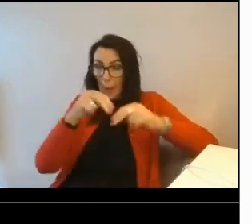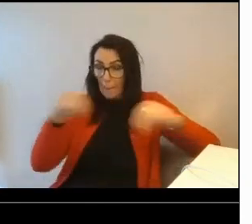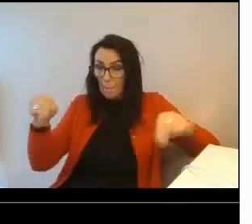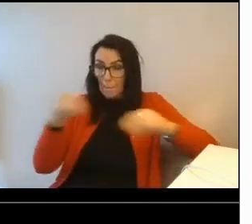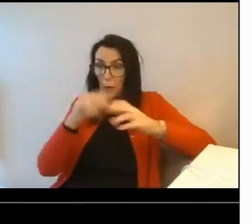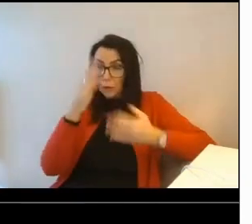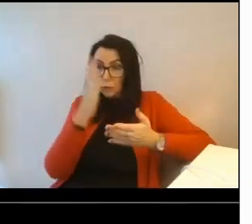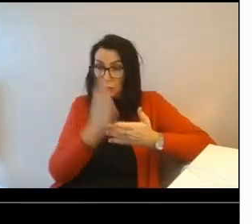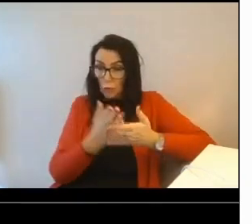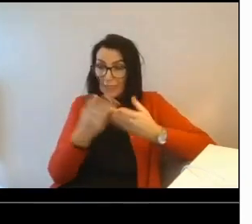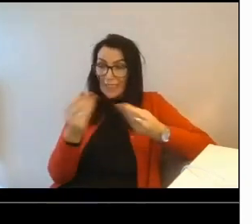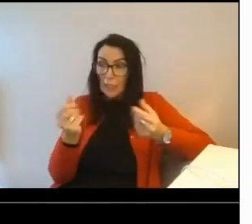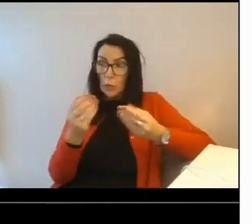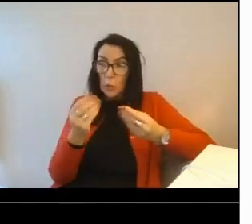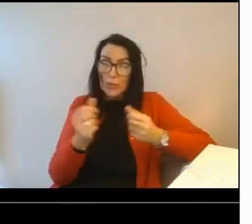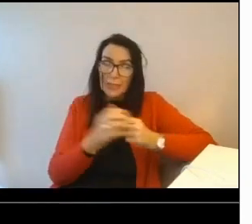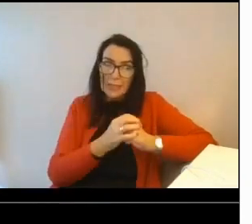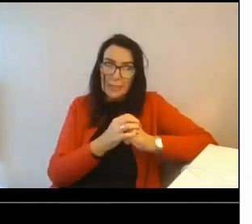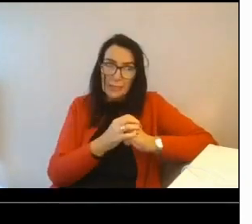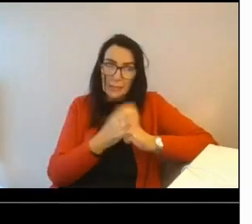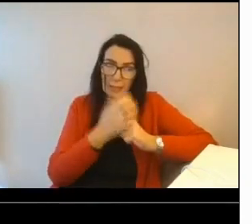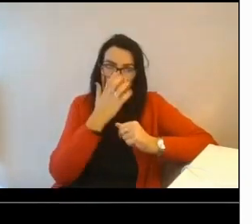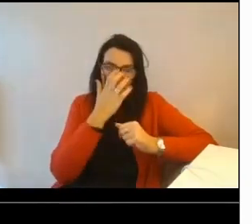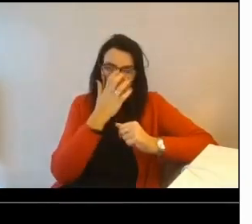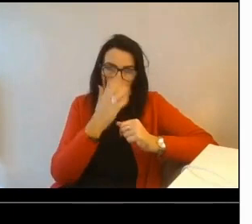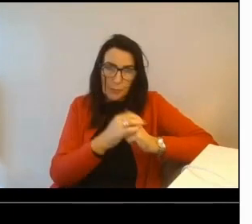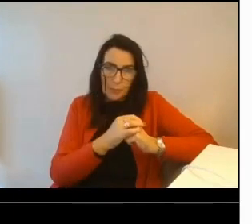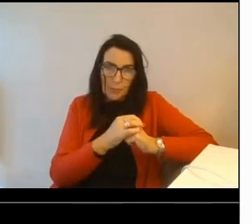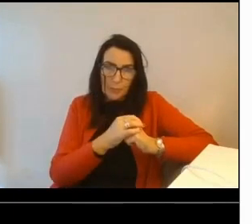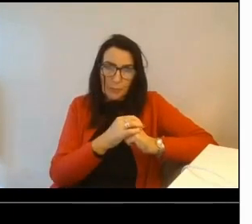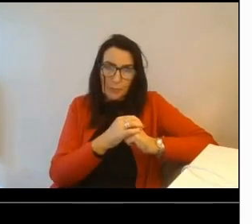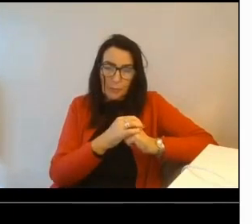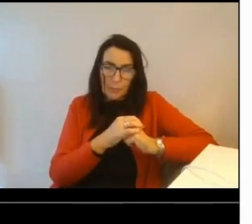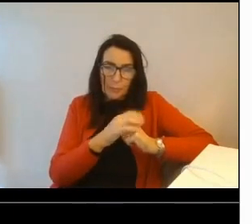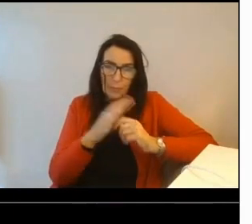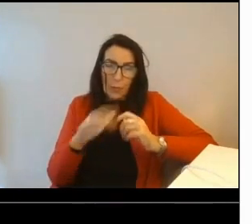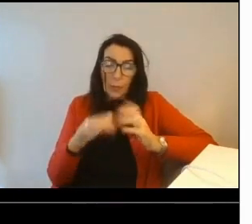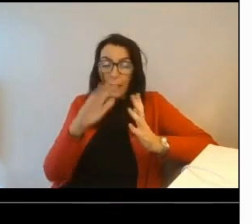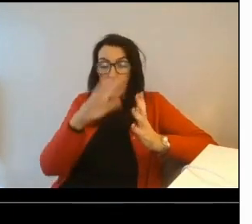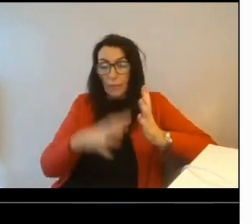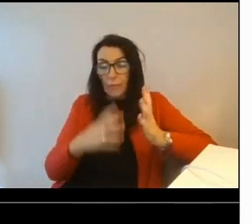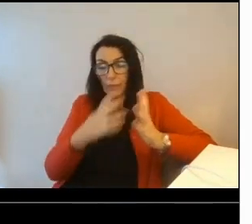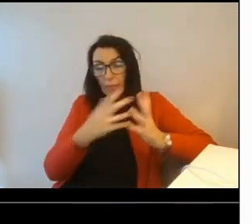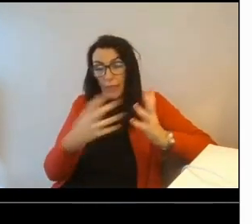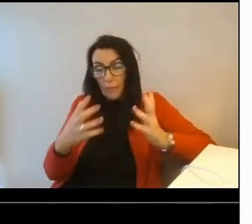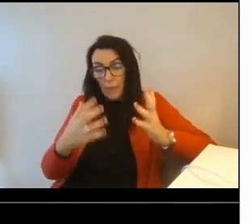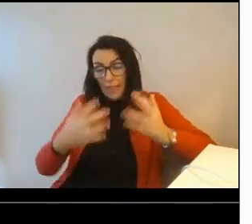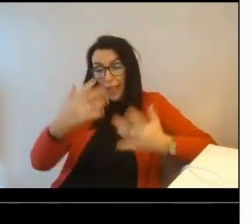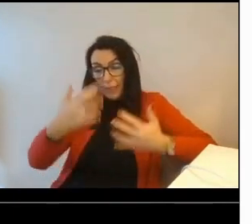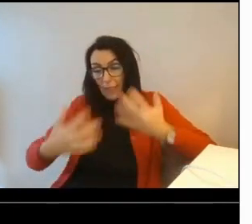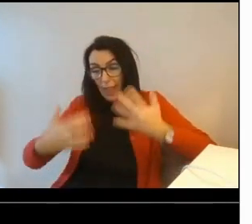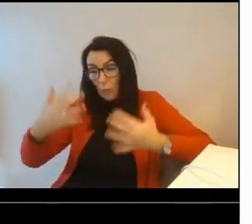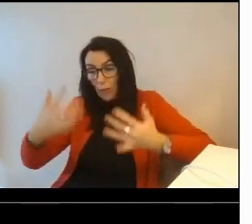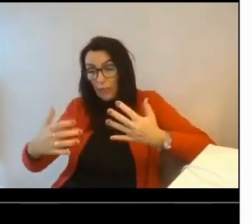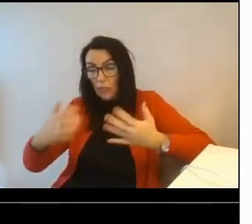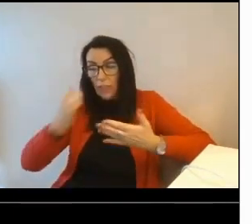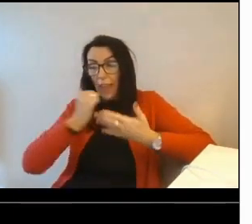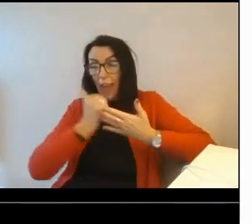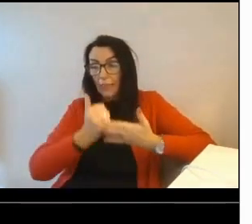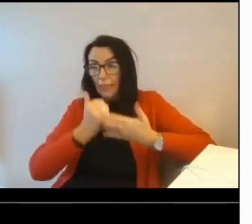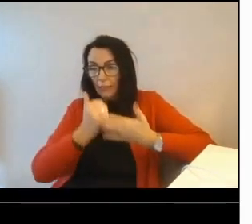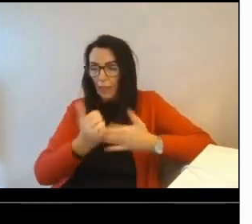We have several teams that are involved in updating and improving the underlying property database, assumptions, calculations, and advice content in the software.